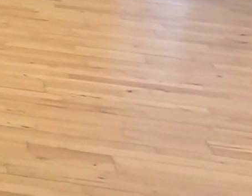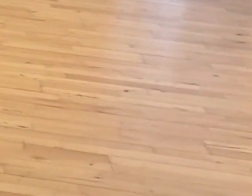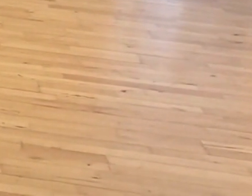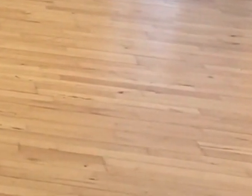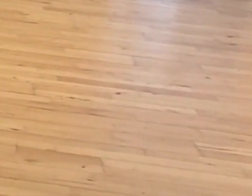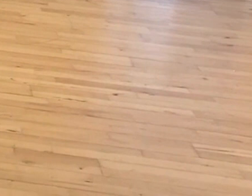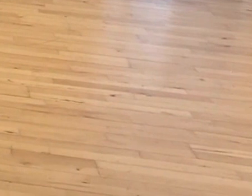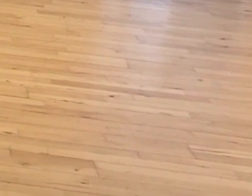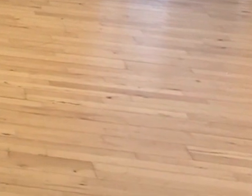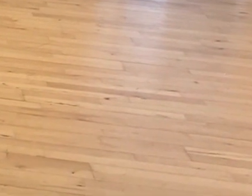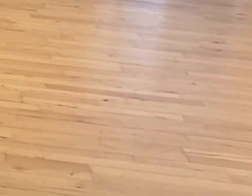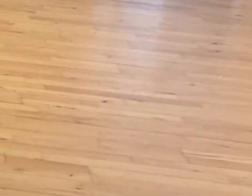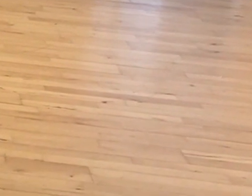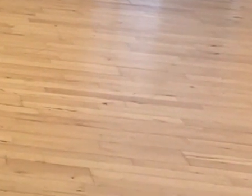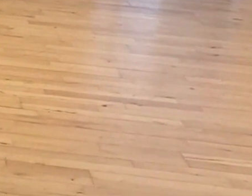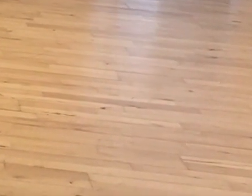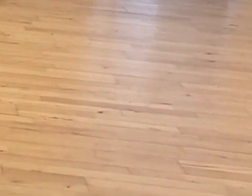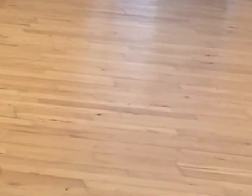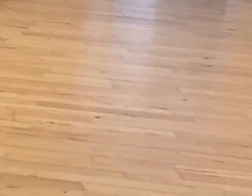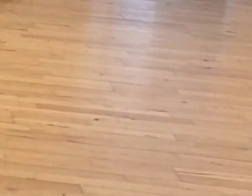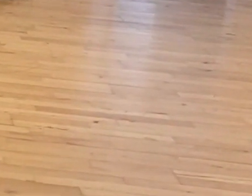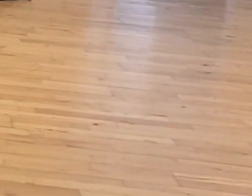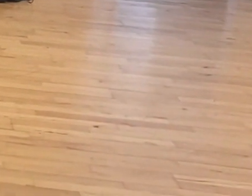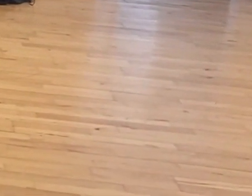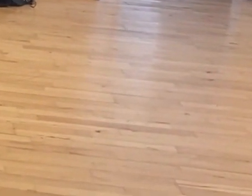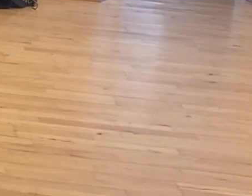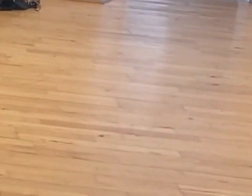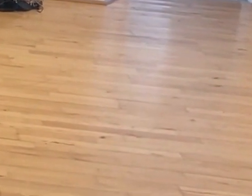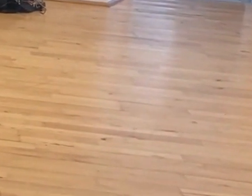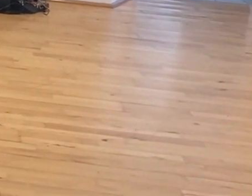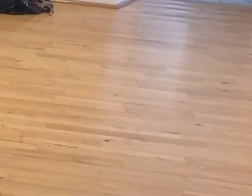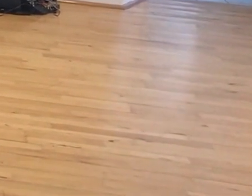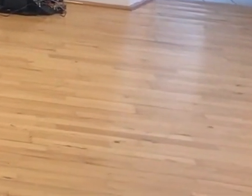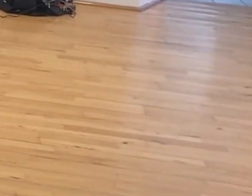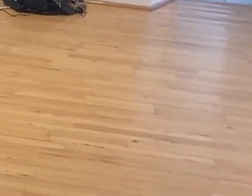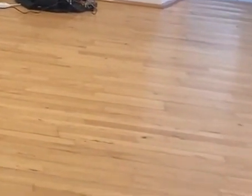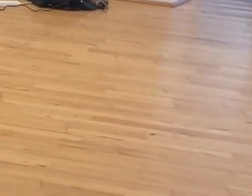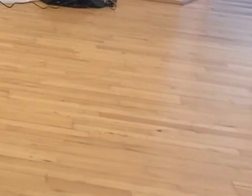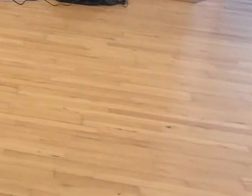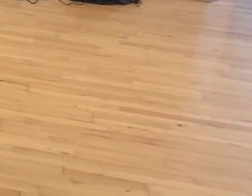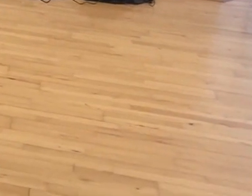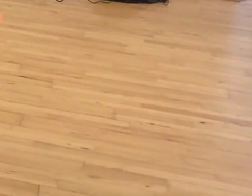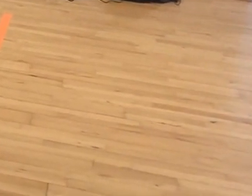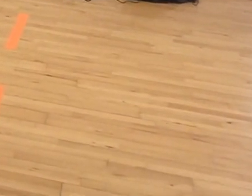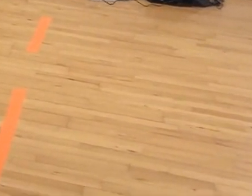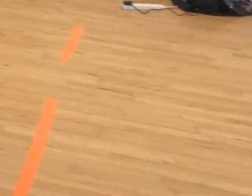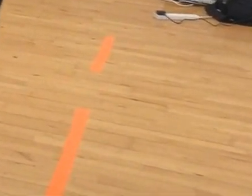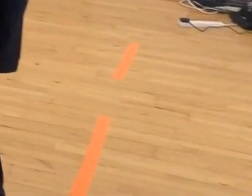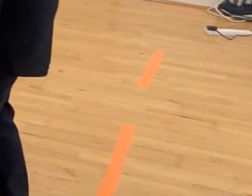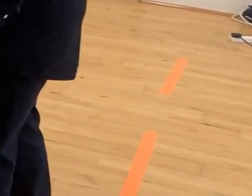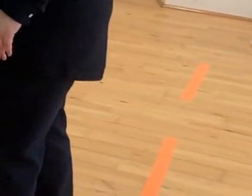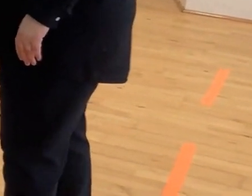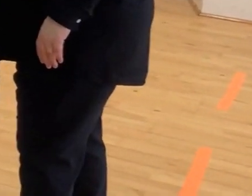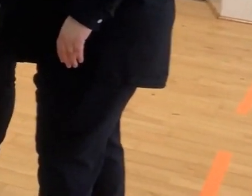They're having a real conversation, but the deaf-blind person comes to, oh yeah, to be a little ashamed, so that's kind of the part of